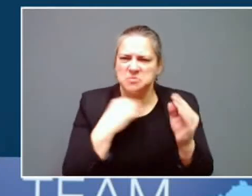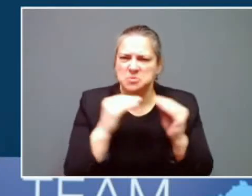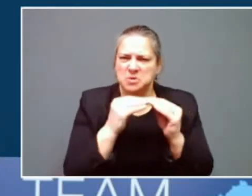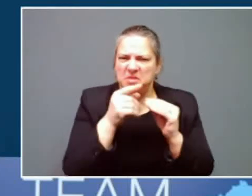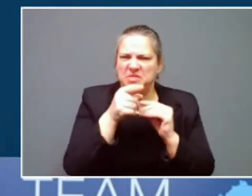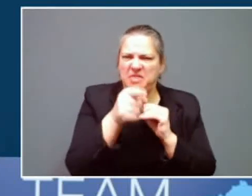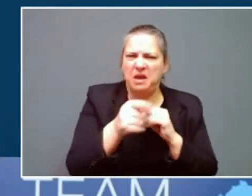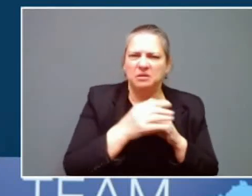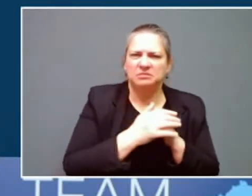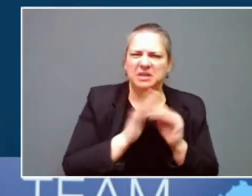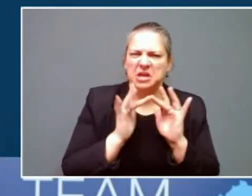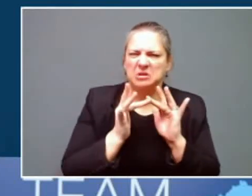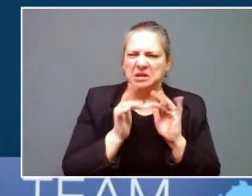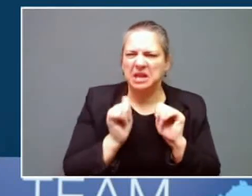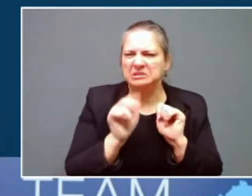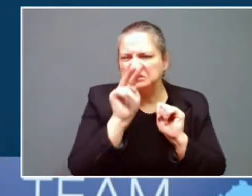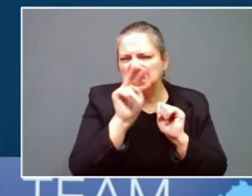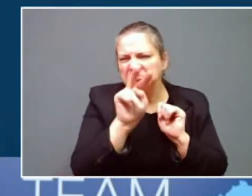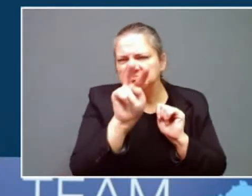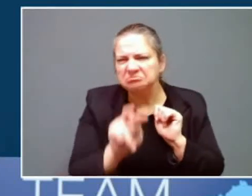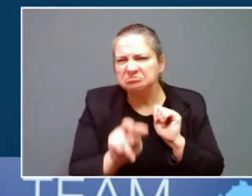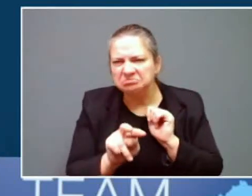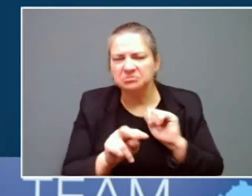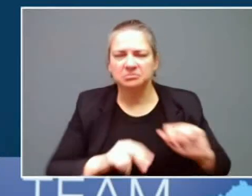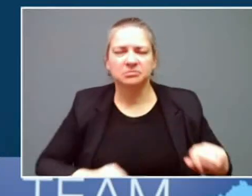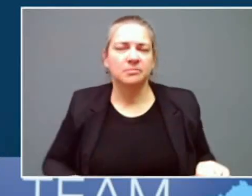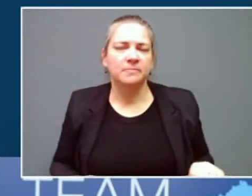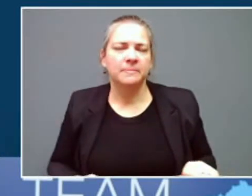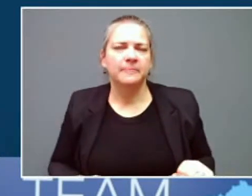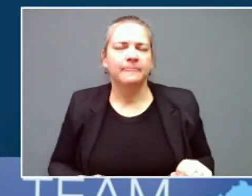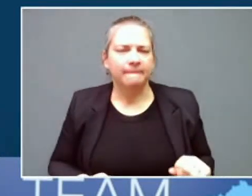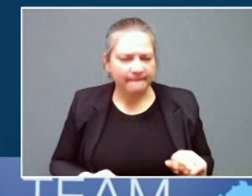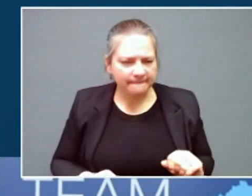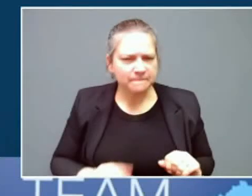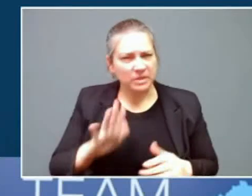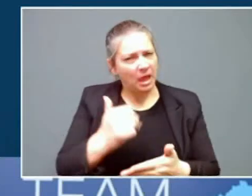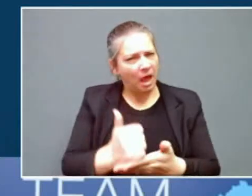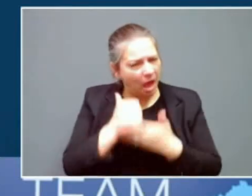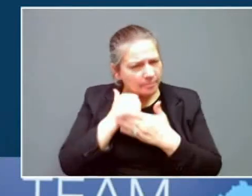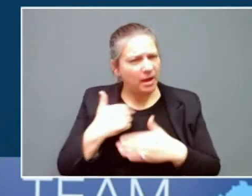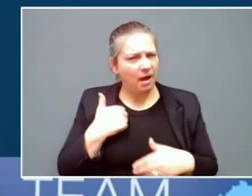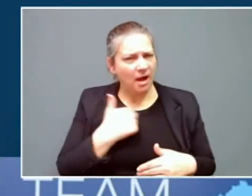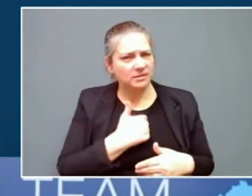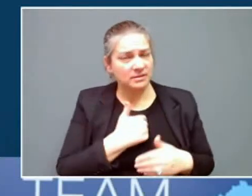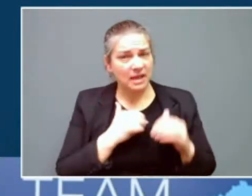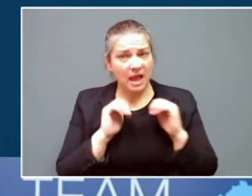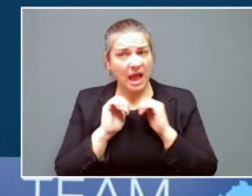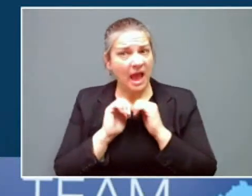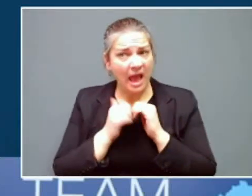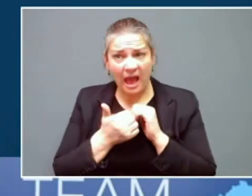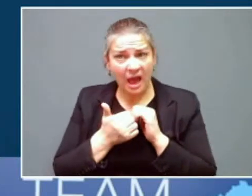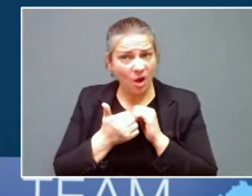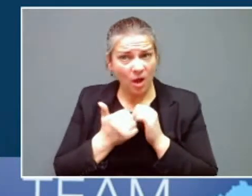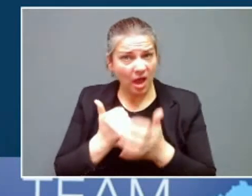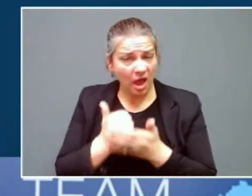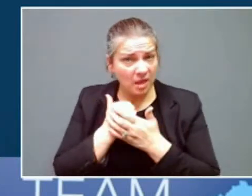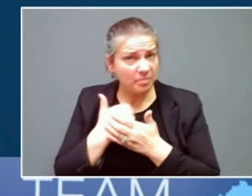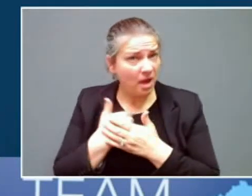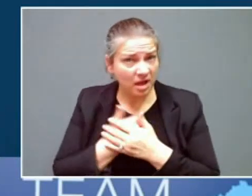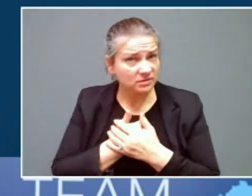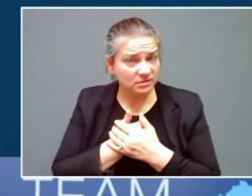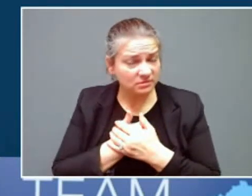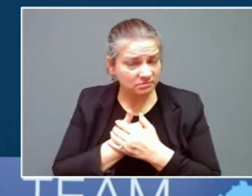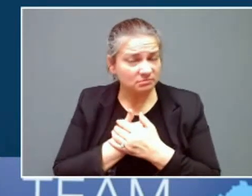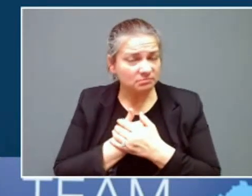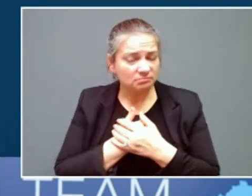Now, we ask you to help us serve you this winter season by doing the following four things. Mask